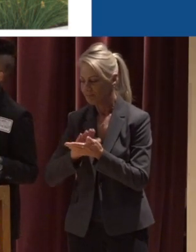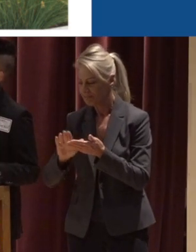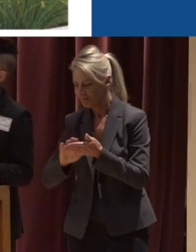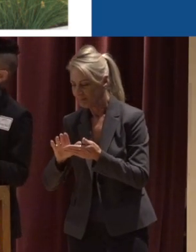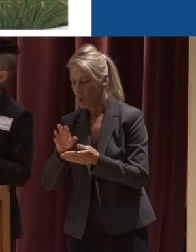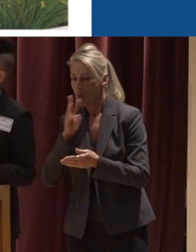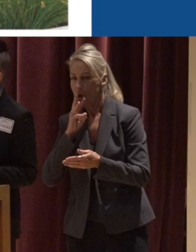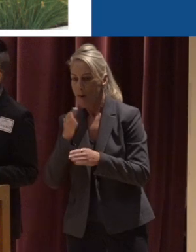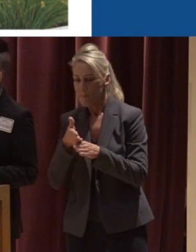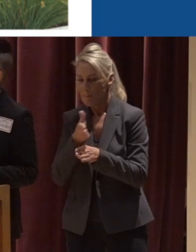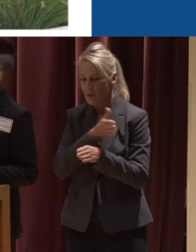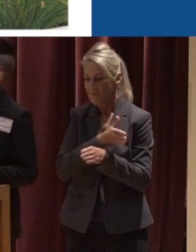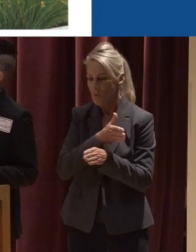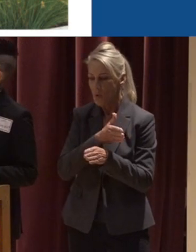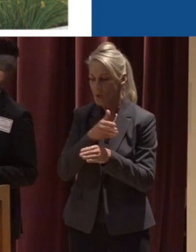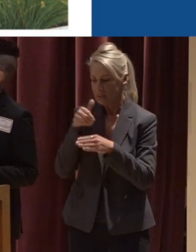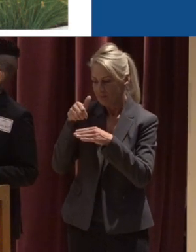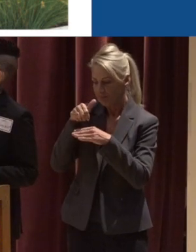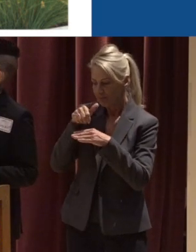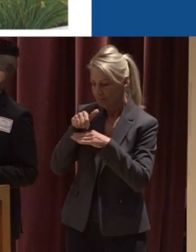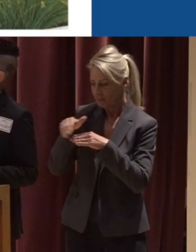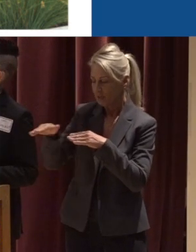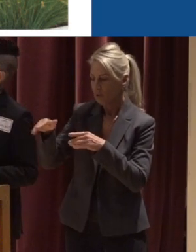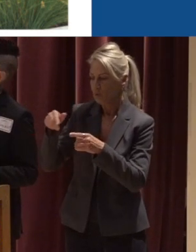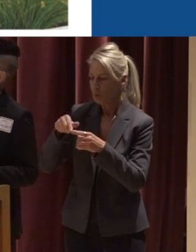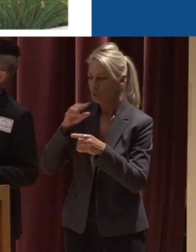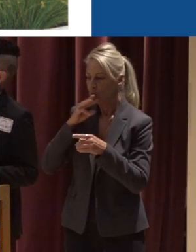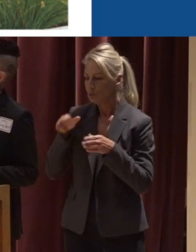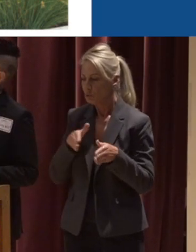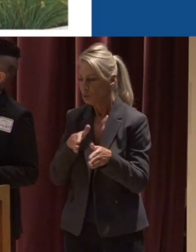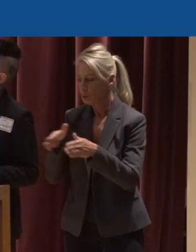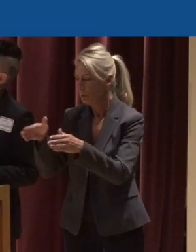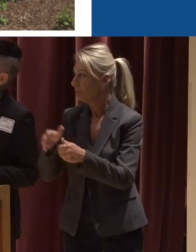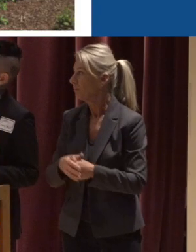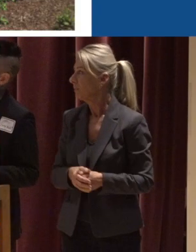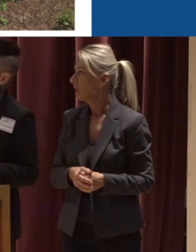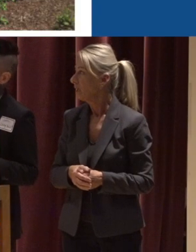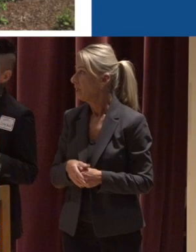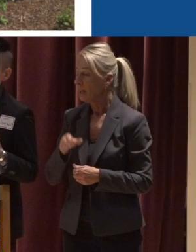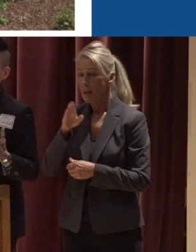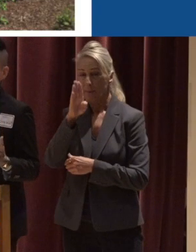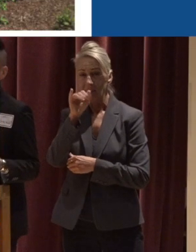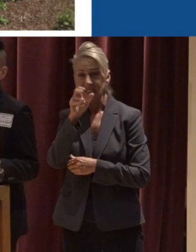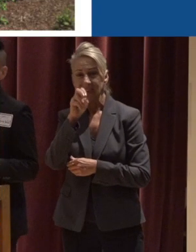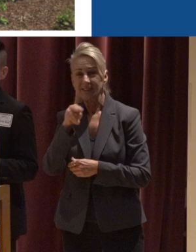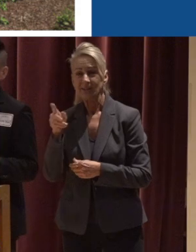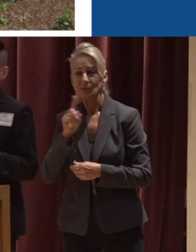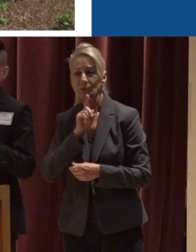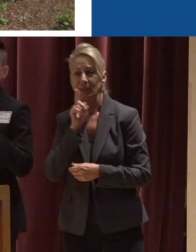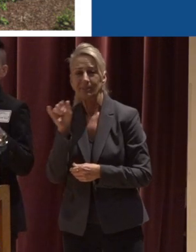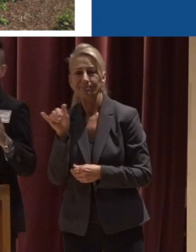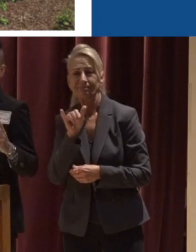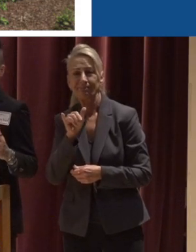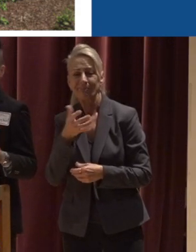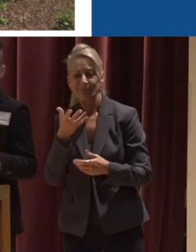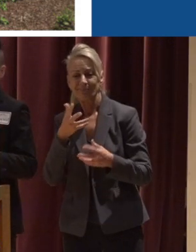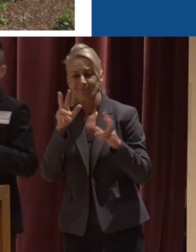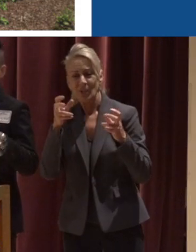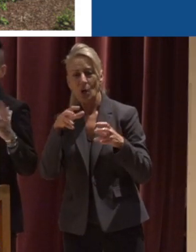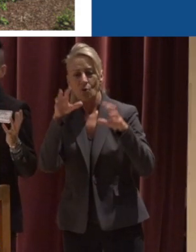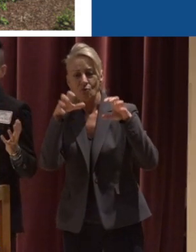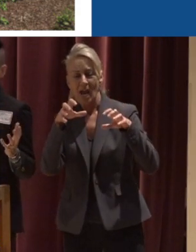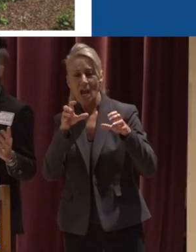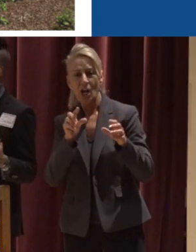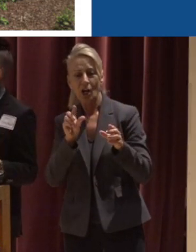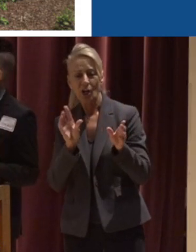Before sending it on down to a stream somewhere Basins are really just glorified rain gardens So they're